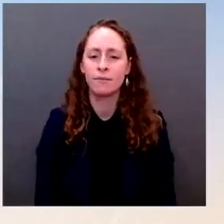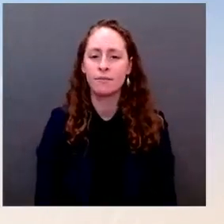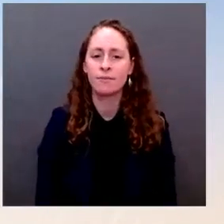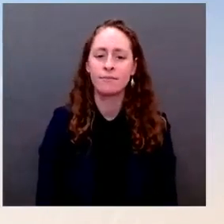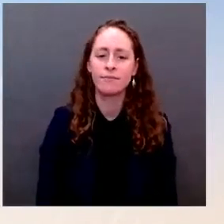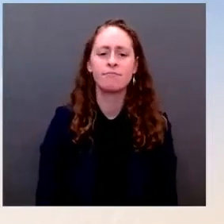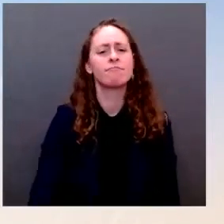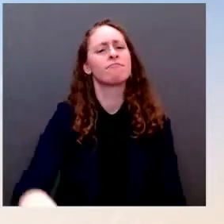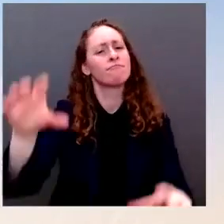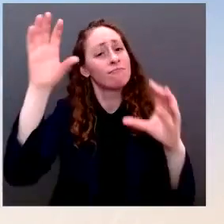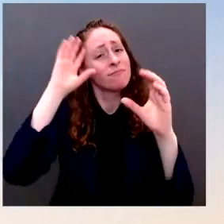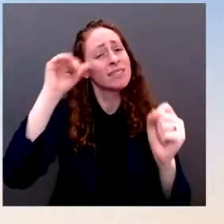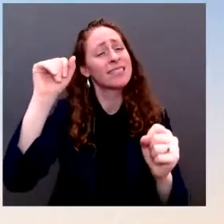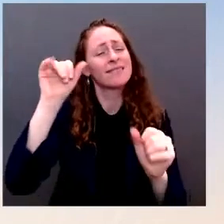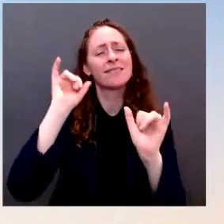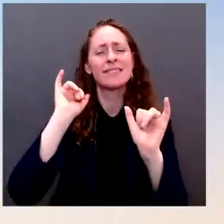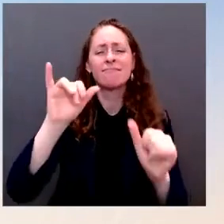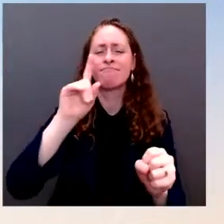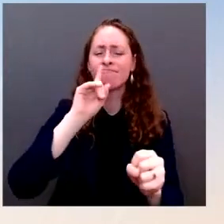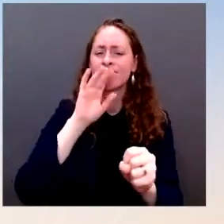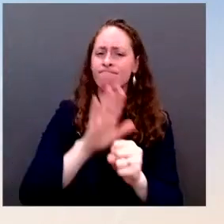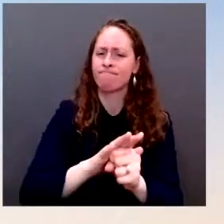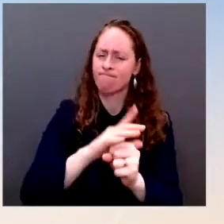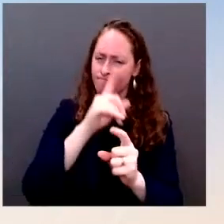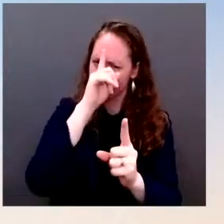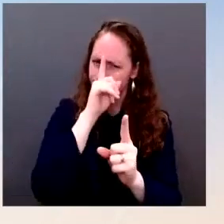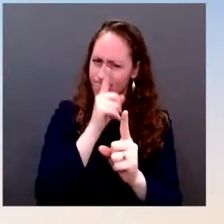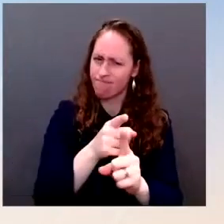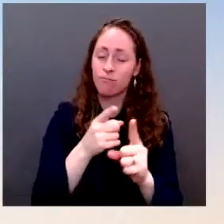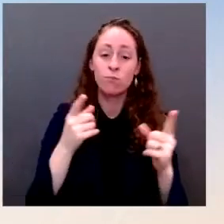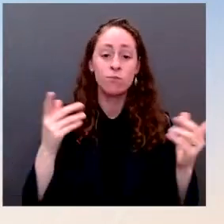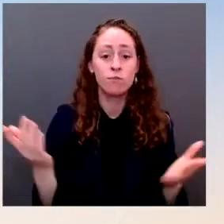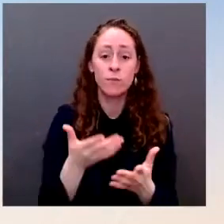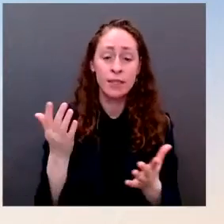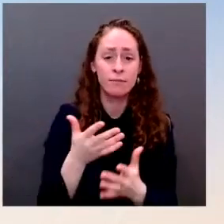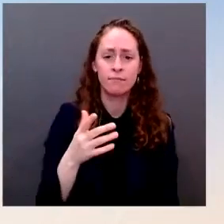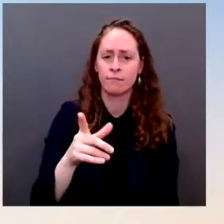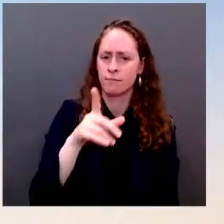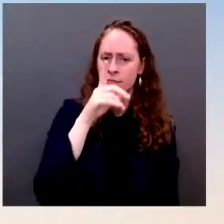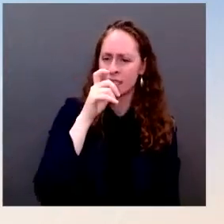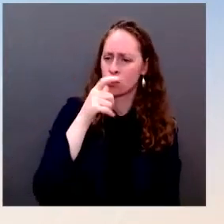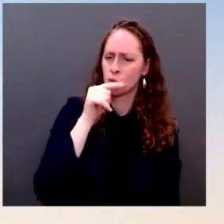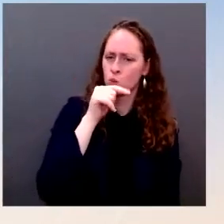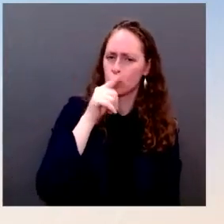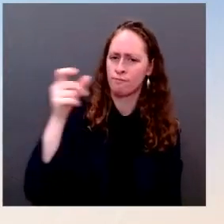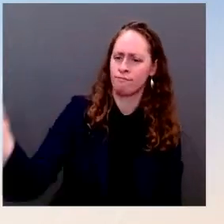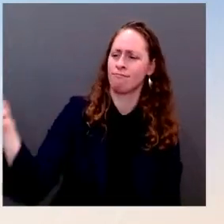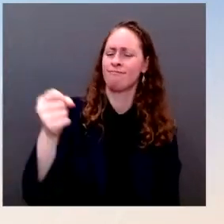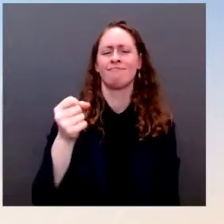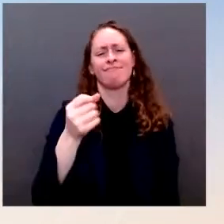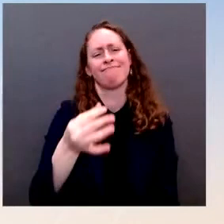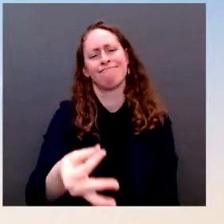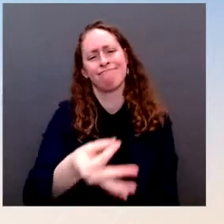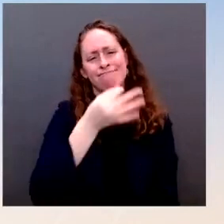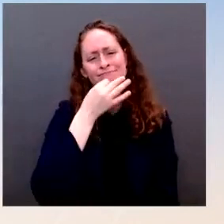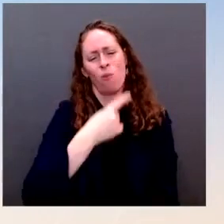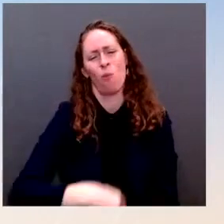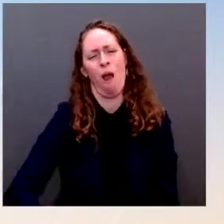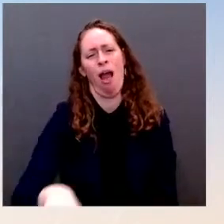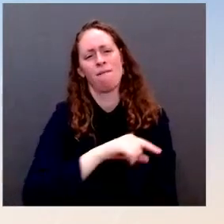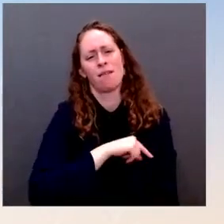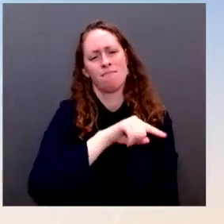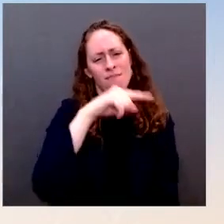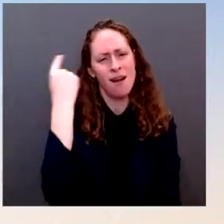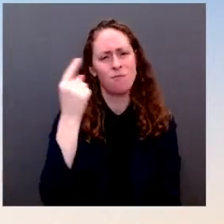woman, Black woman, serve on the Supreme Court, with impeccable credentials. And he thinks anyone he